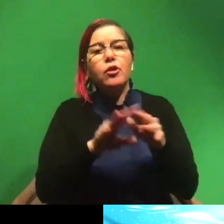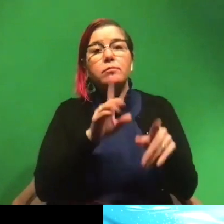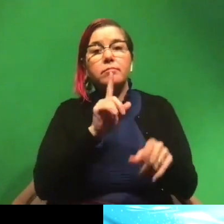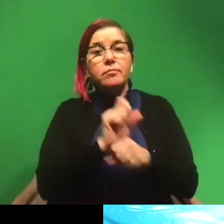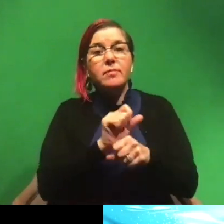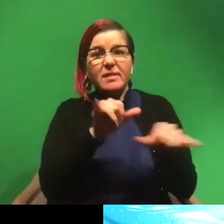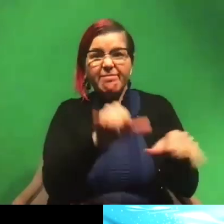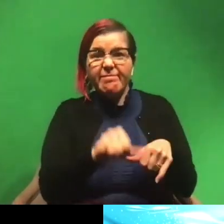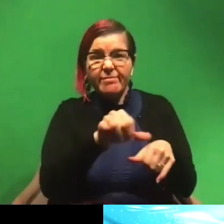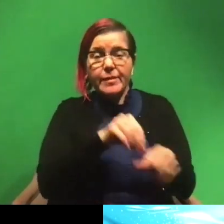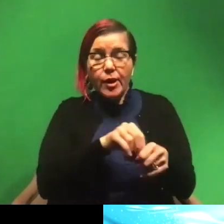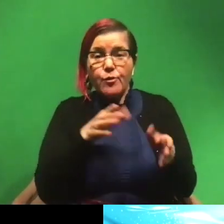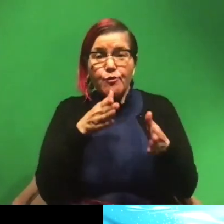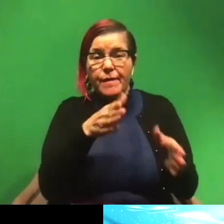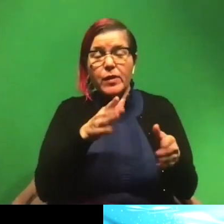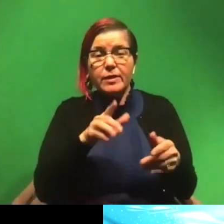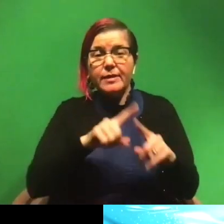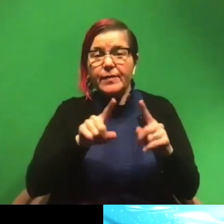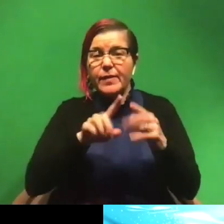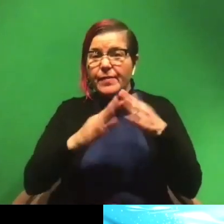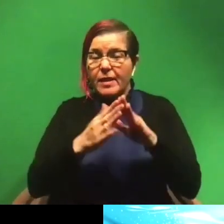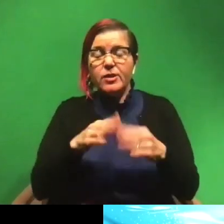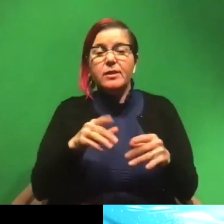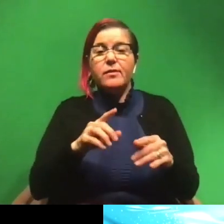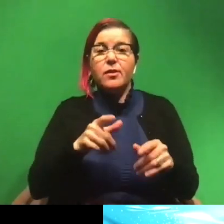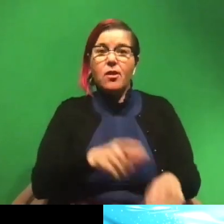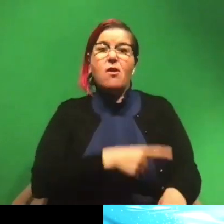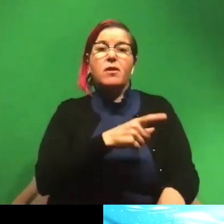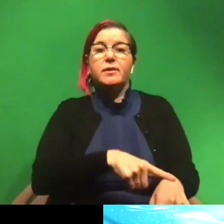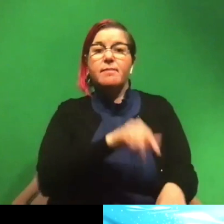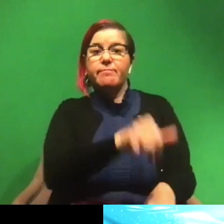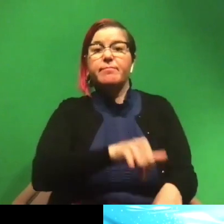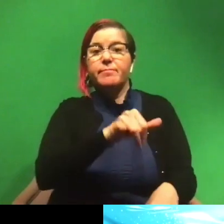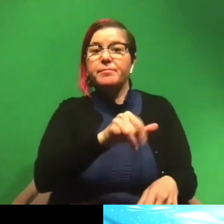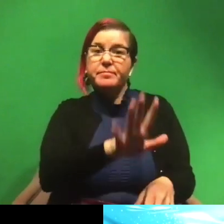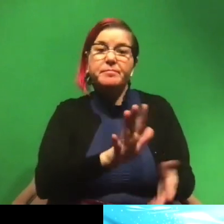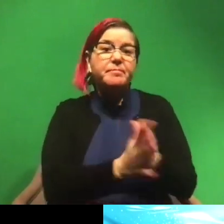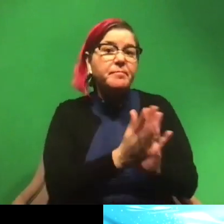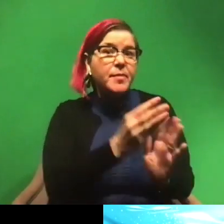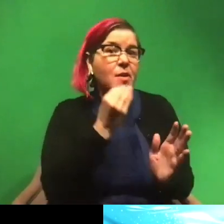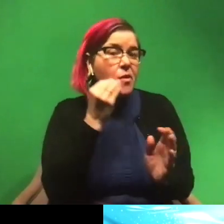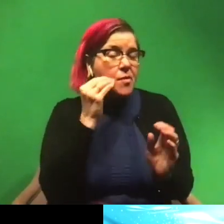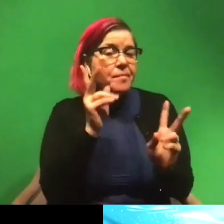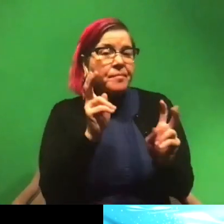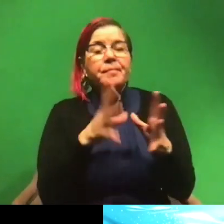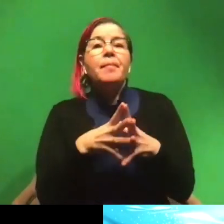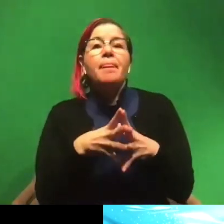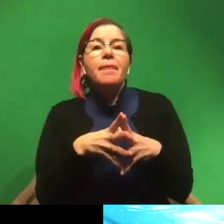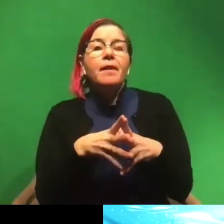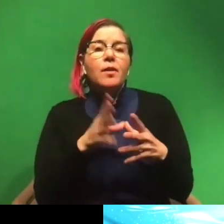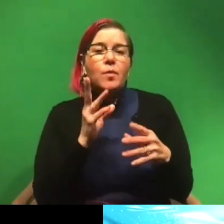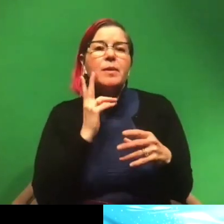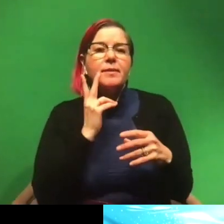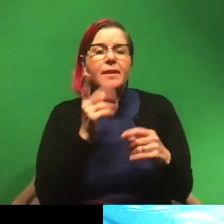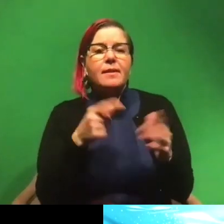in rivers and villages for long periods of time and like kind of made that their home. Uh, they will, you'll see them